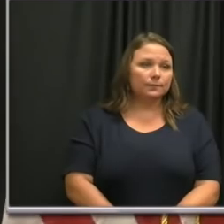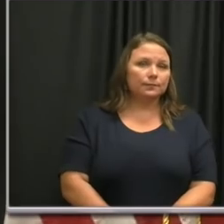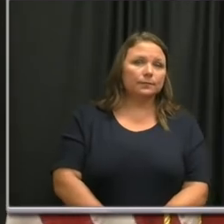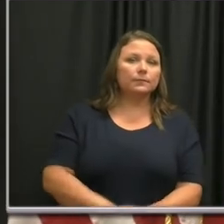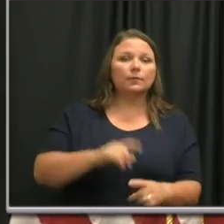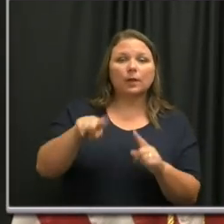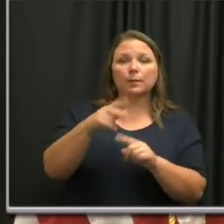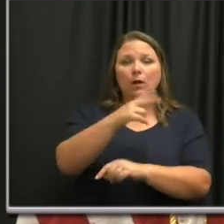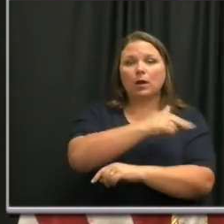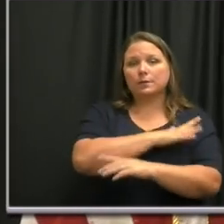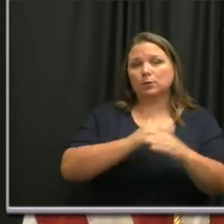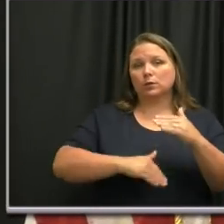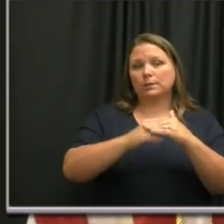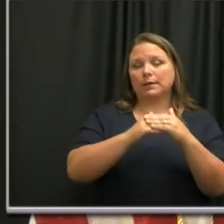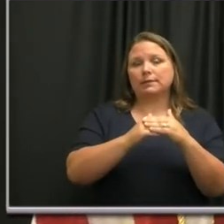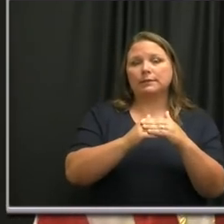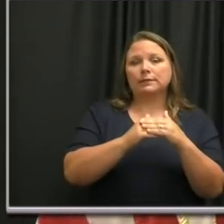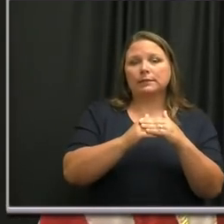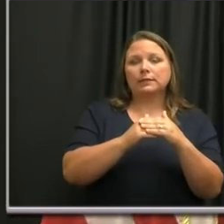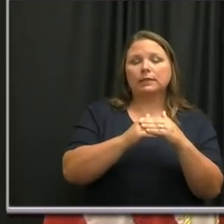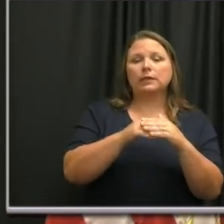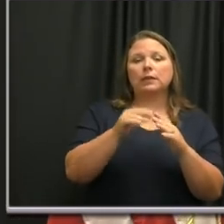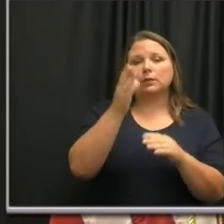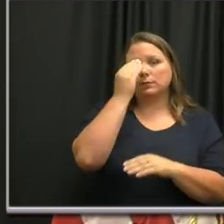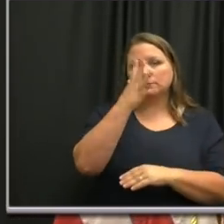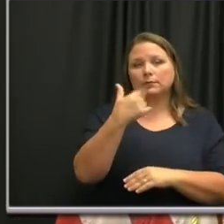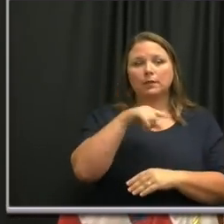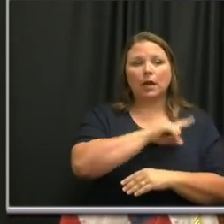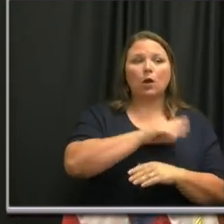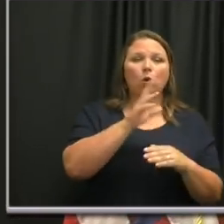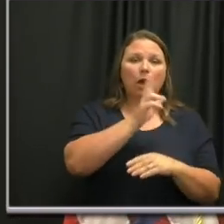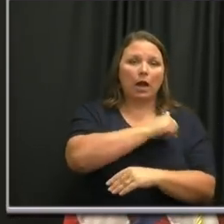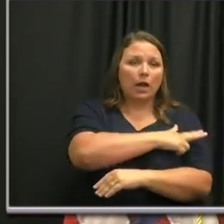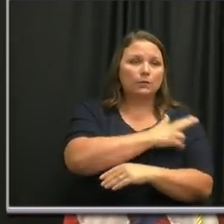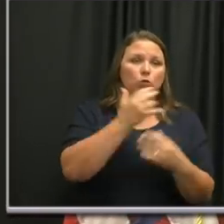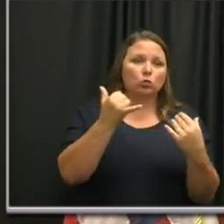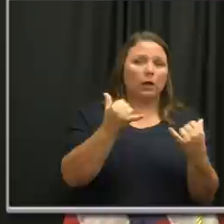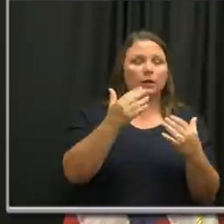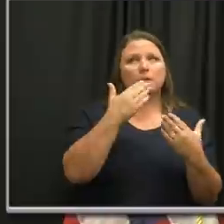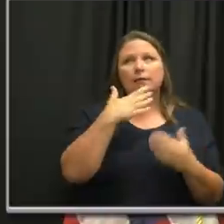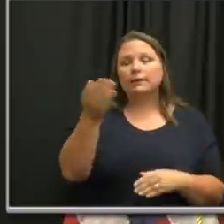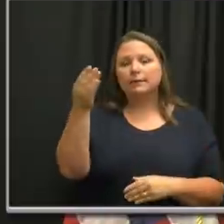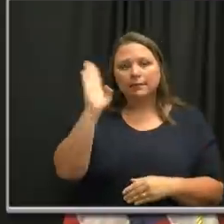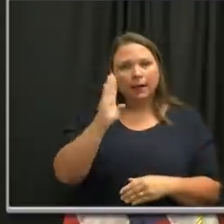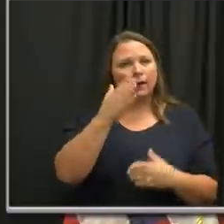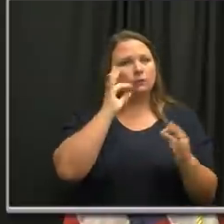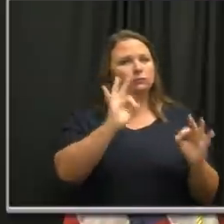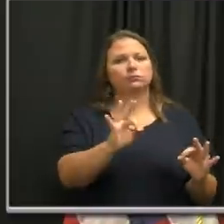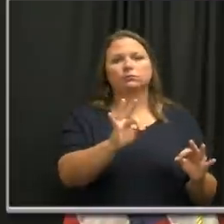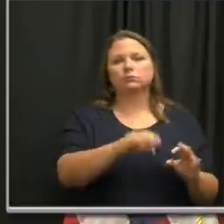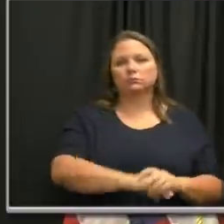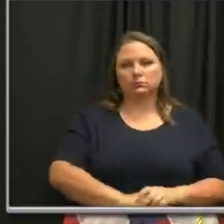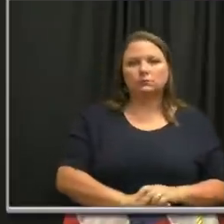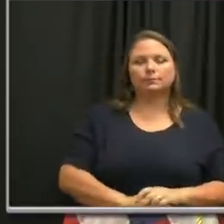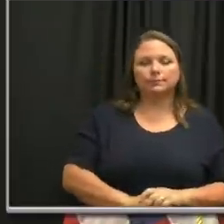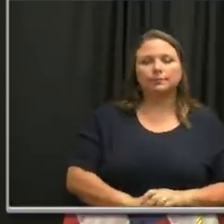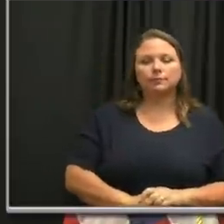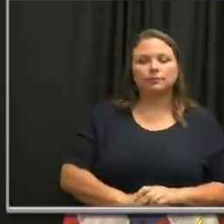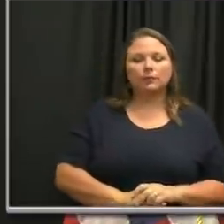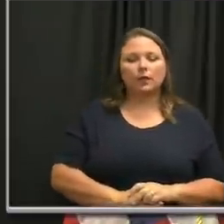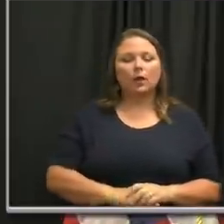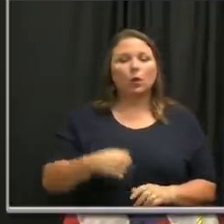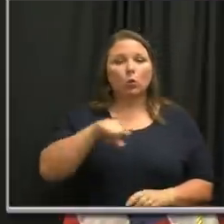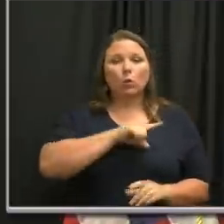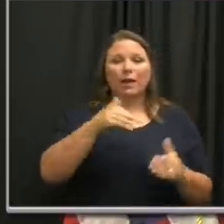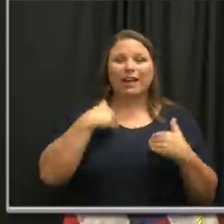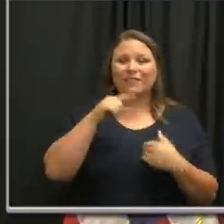Regarding hospital capacity here, I would say that our hospital capacity right now still, thank God is, is good. Um, we have, as I